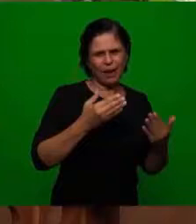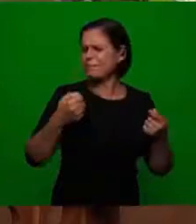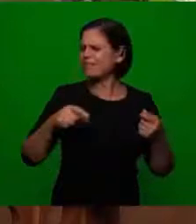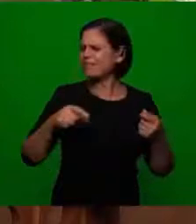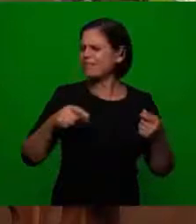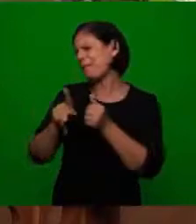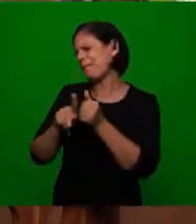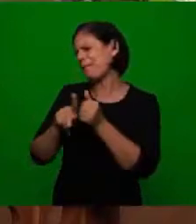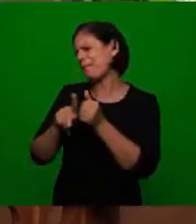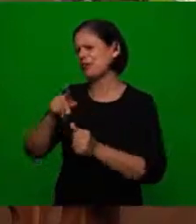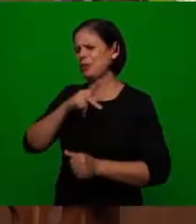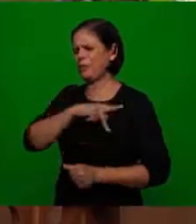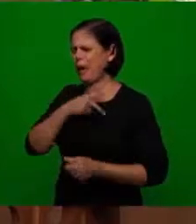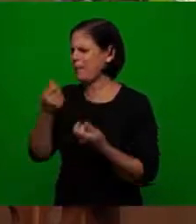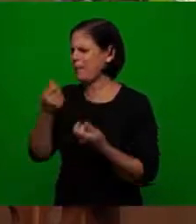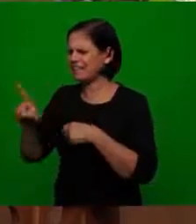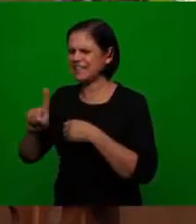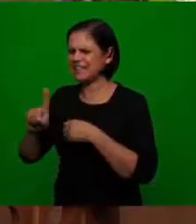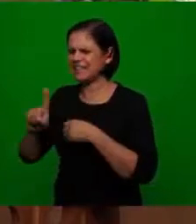Paul Peter